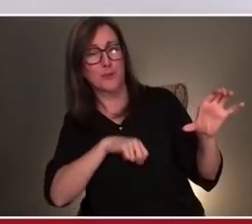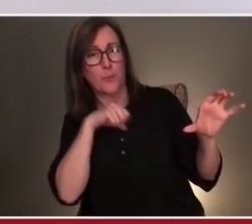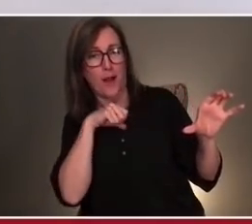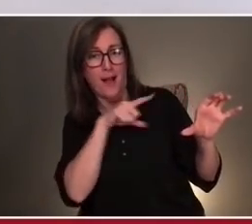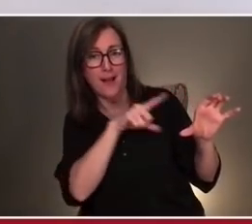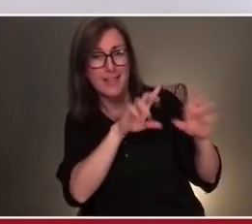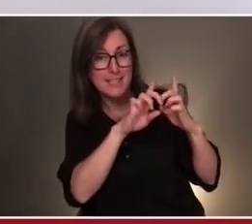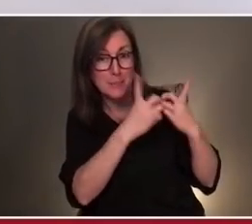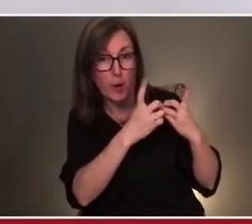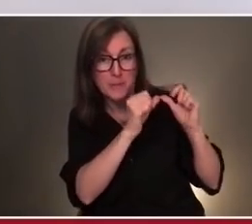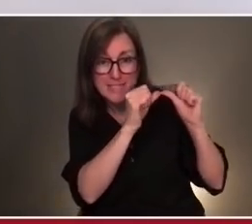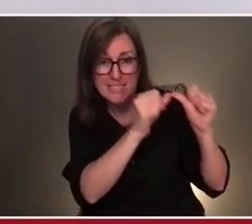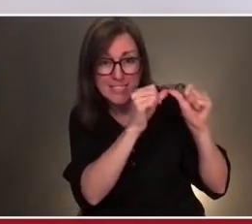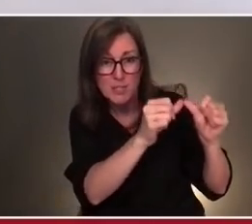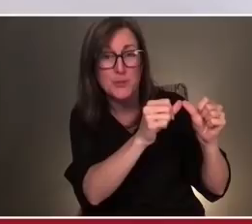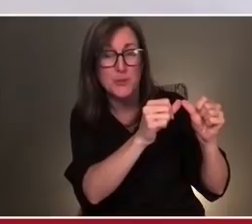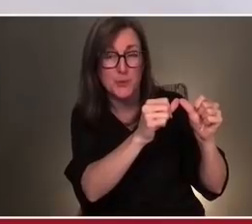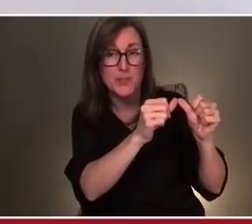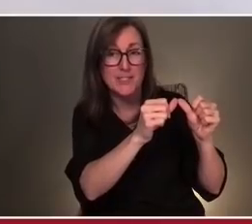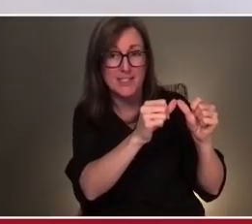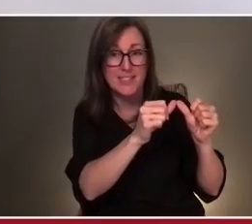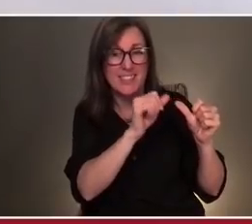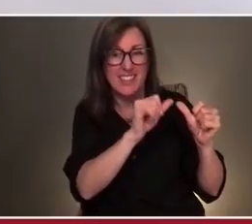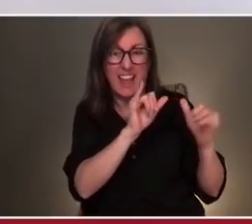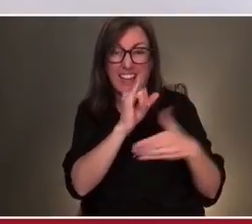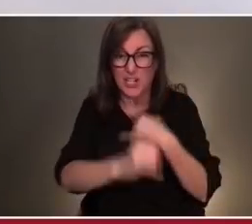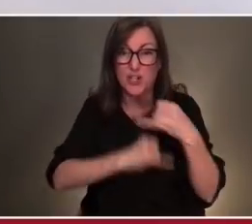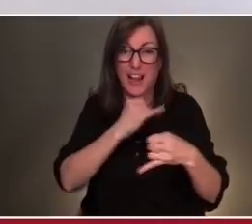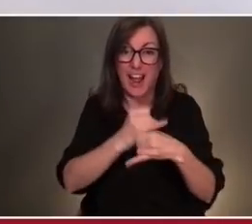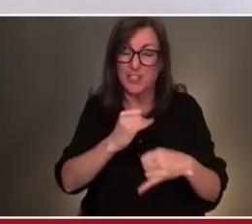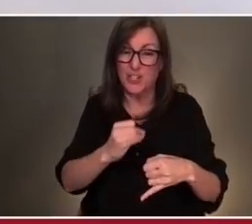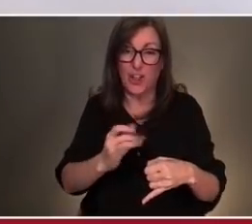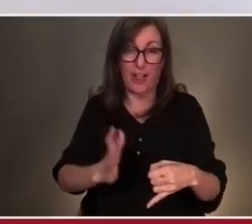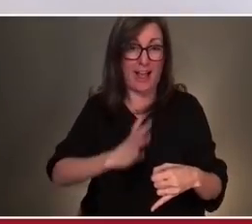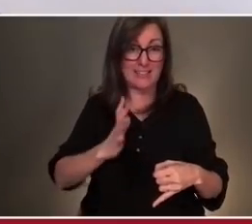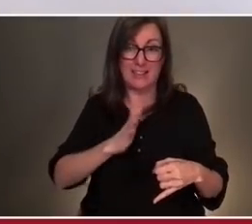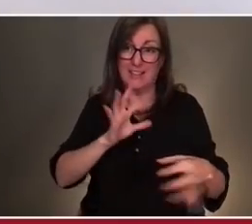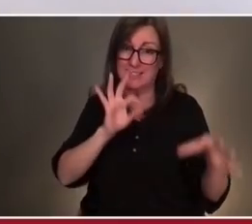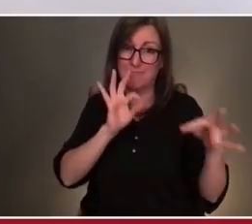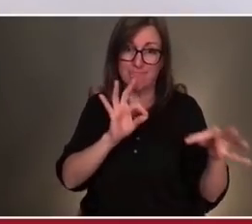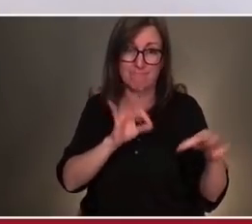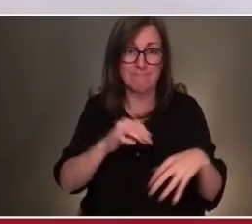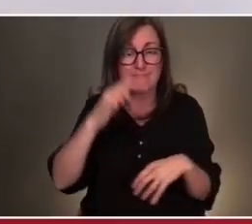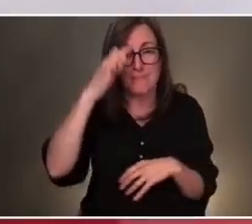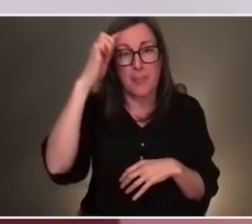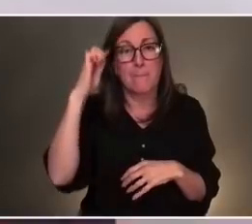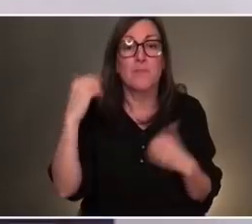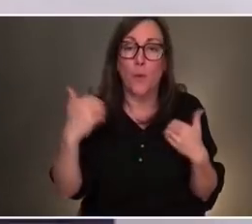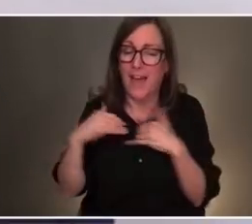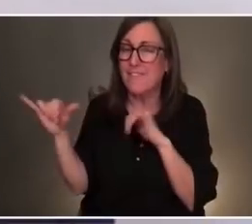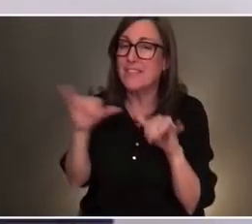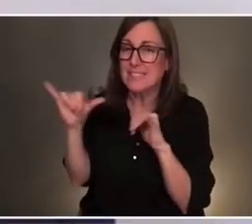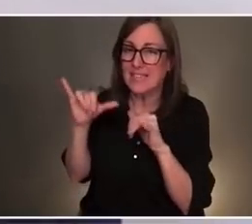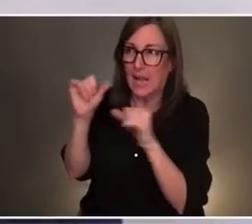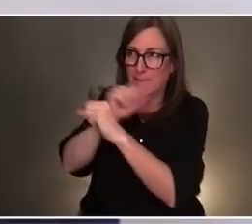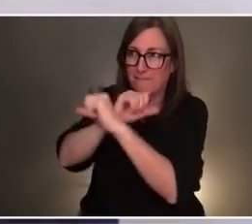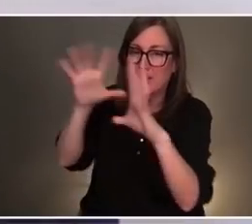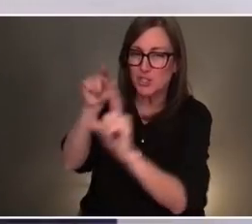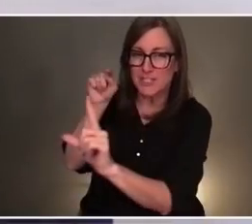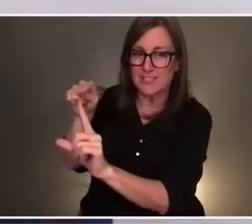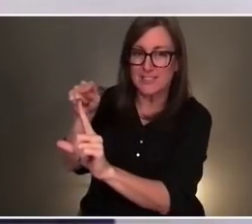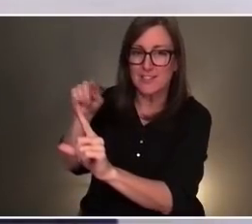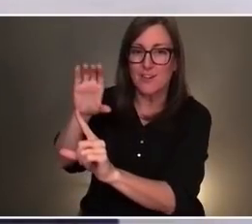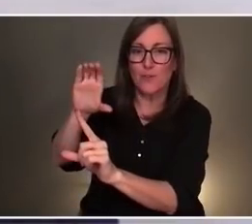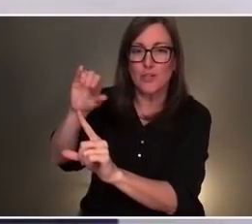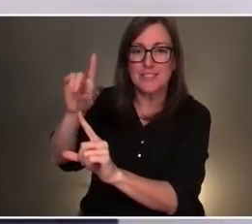has continued to maintain that international excellence of the public health agency. Well, I have that same vision for CIDRAP. I don't plan on going anywhere